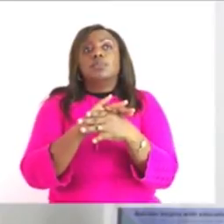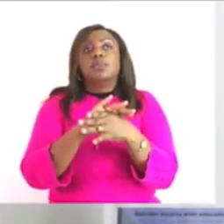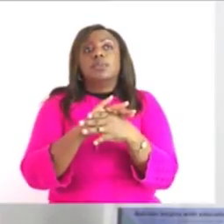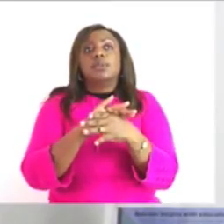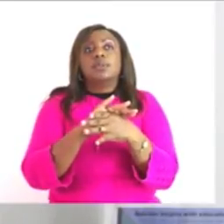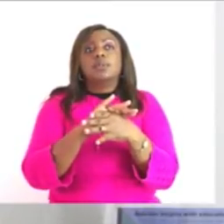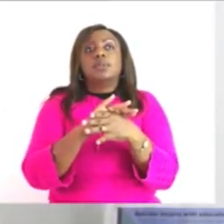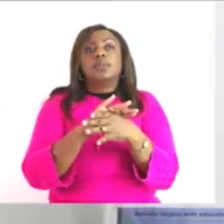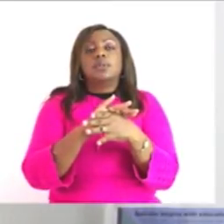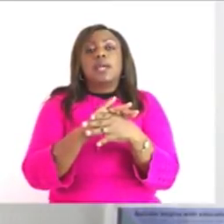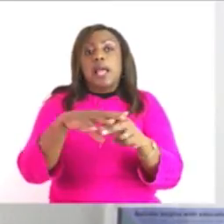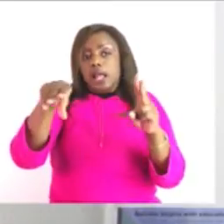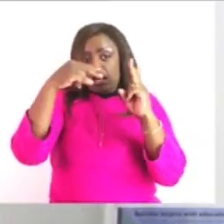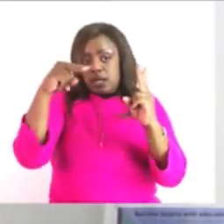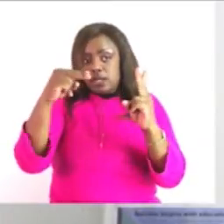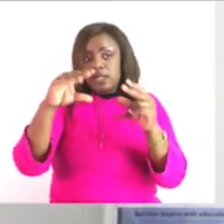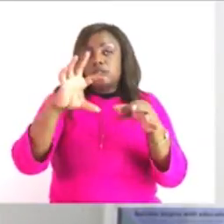all the means you have